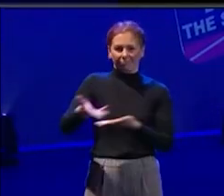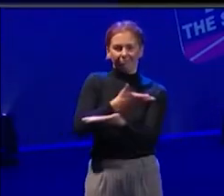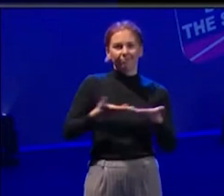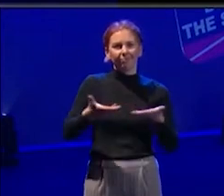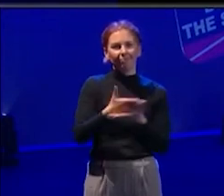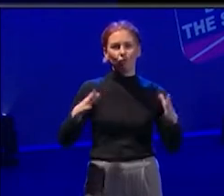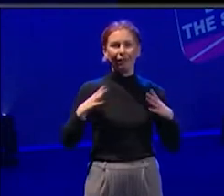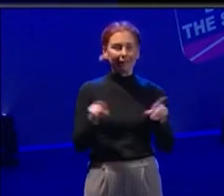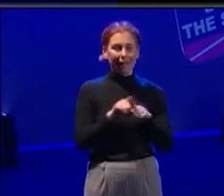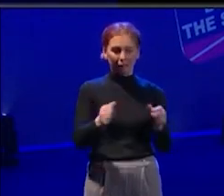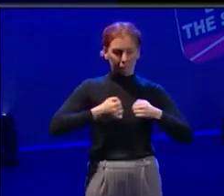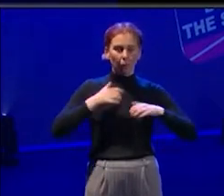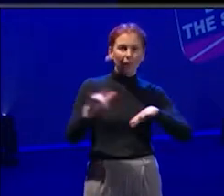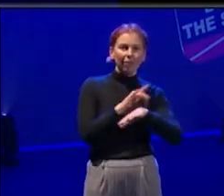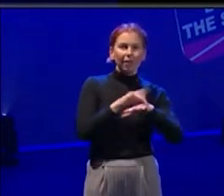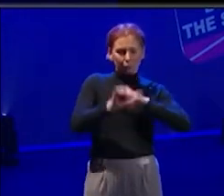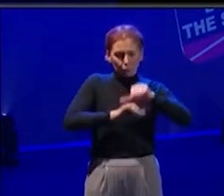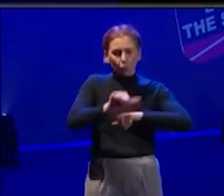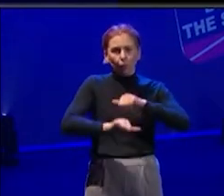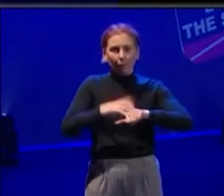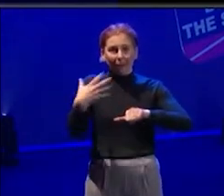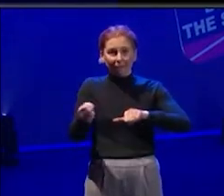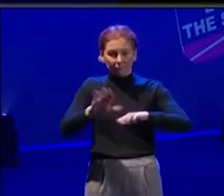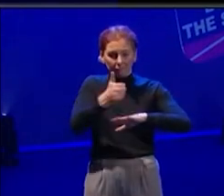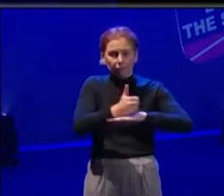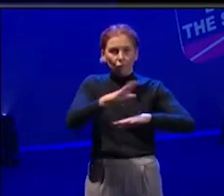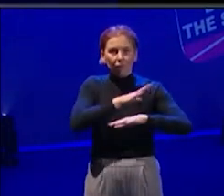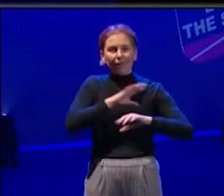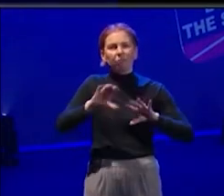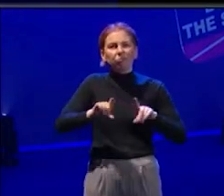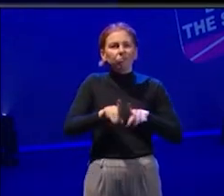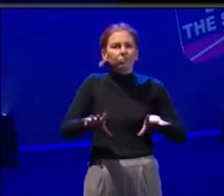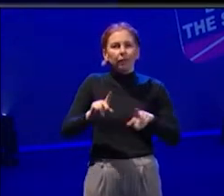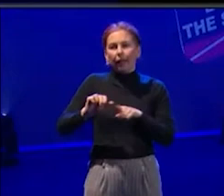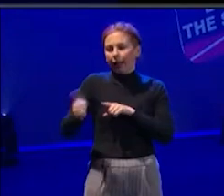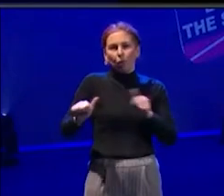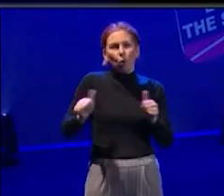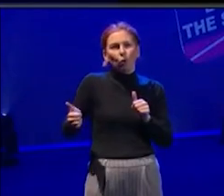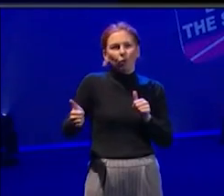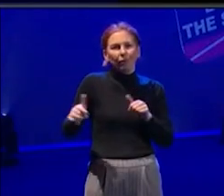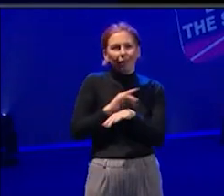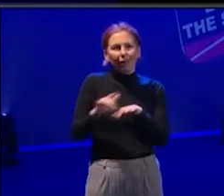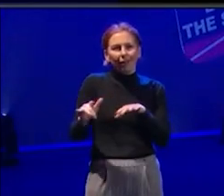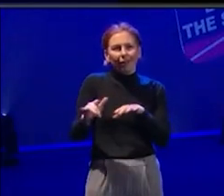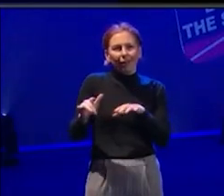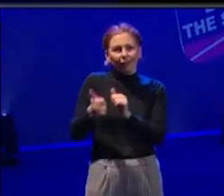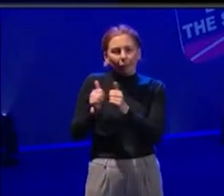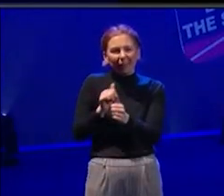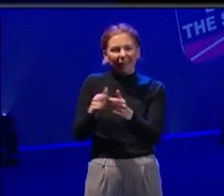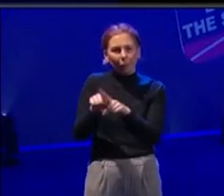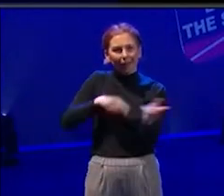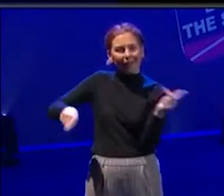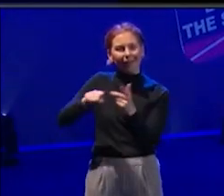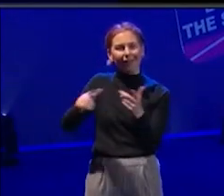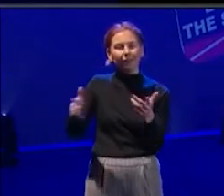set up within the building, like the neighbourhood theatre company and stuff like that. But we also, I would say, if we were